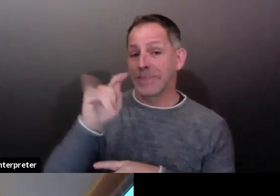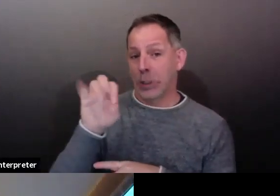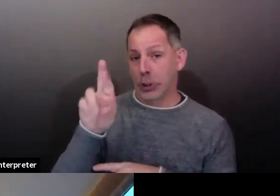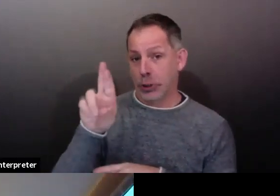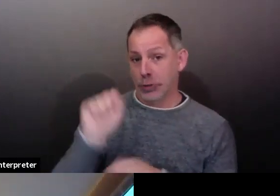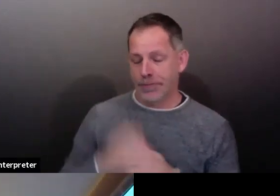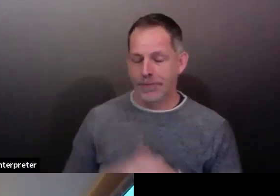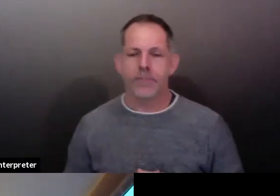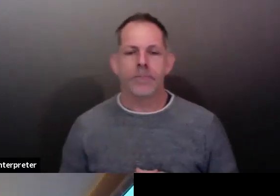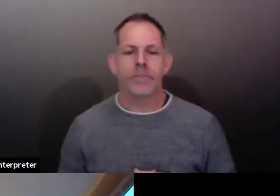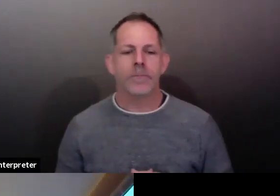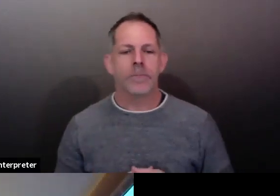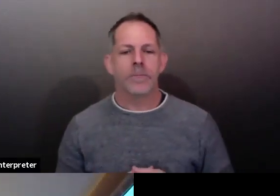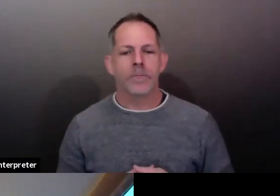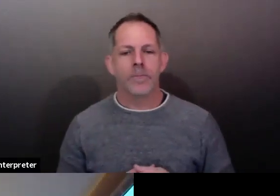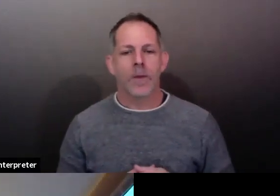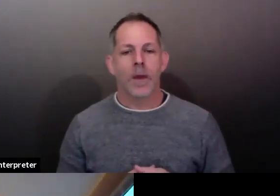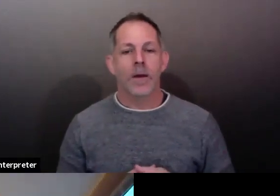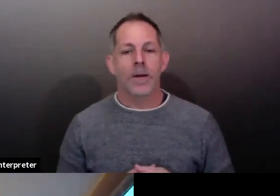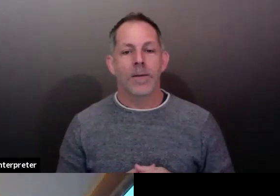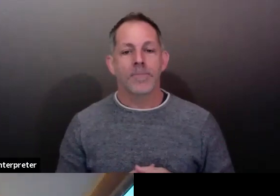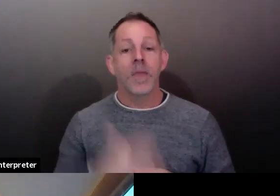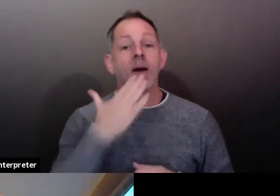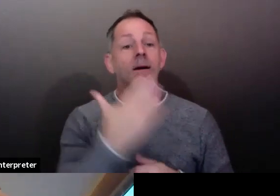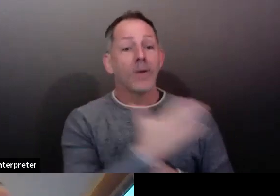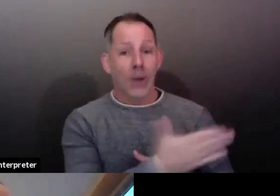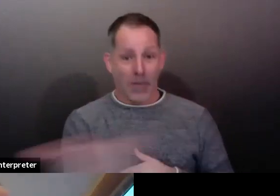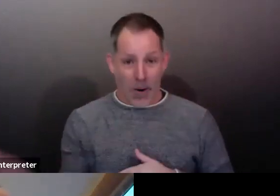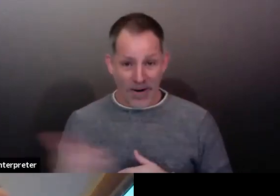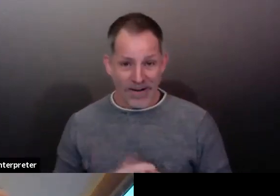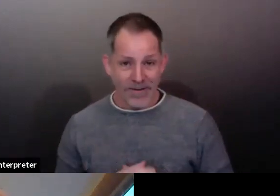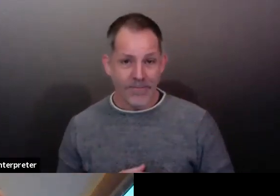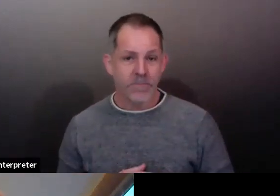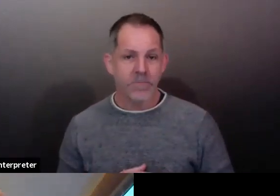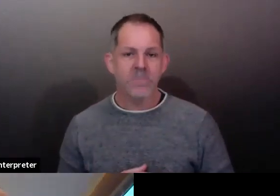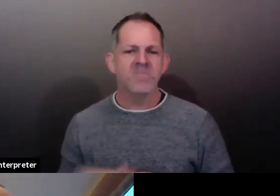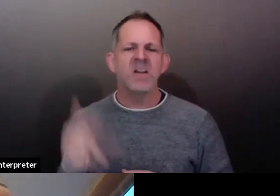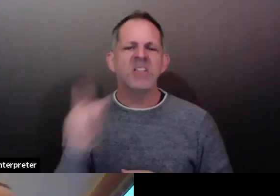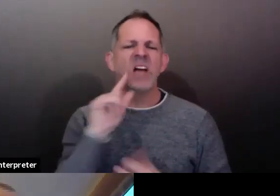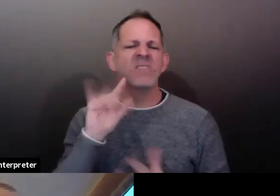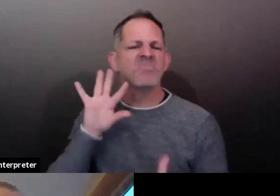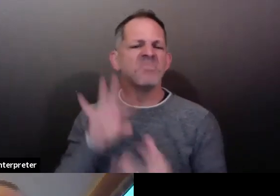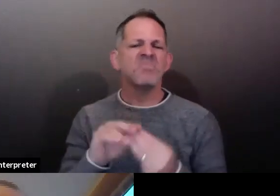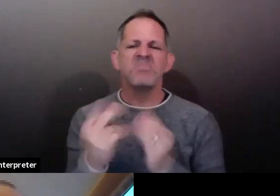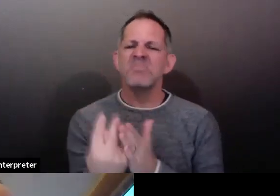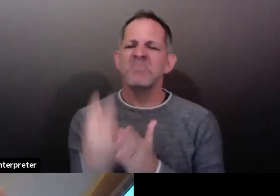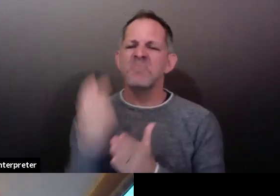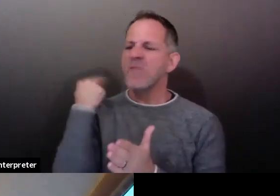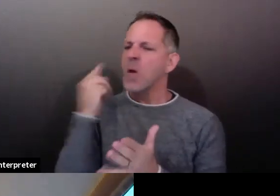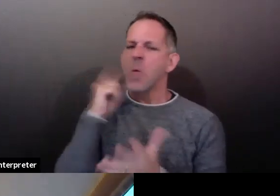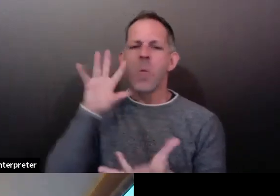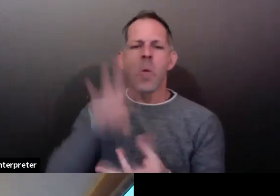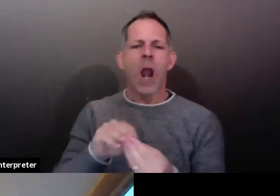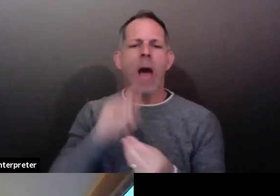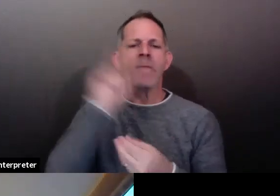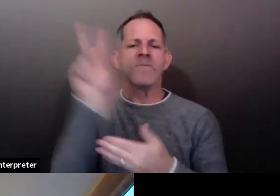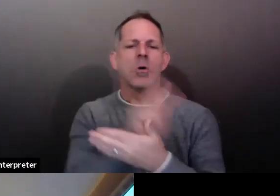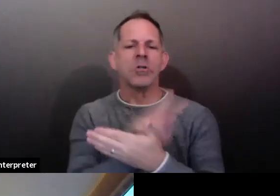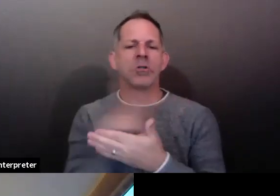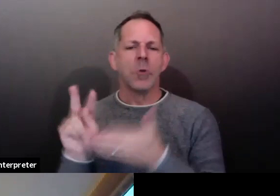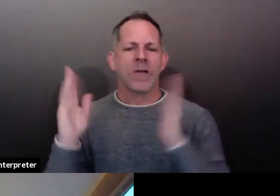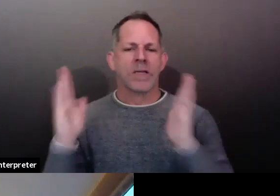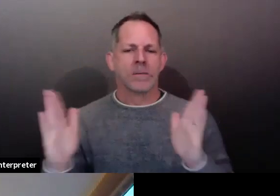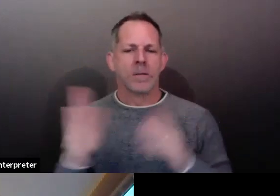So just to review, our new case rate is at 126 cases per 100,000